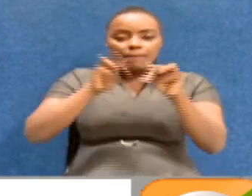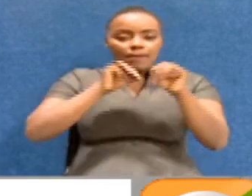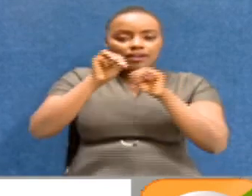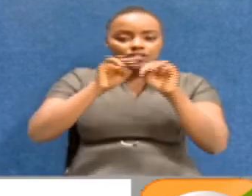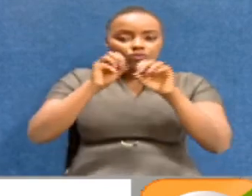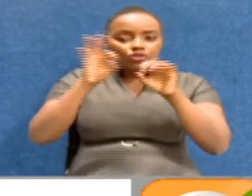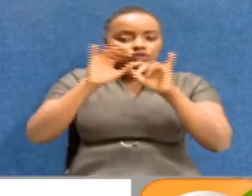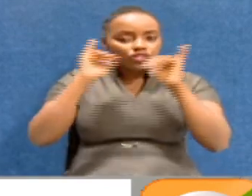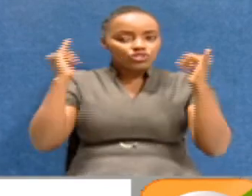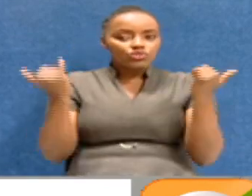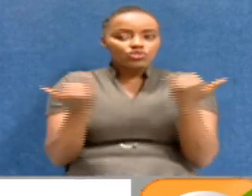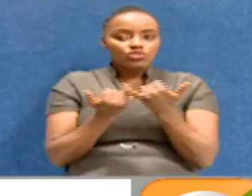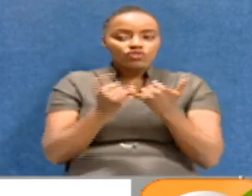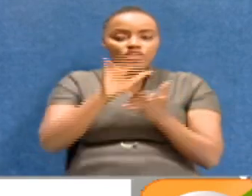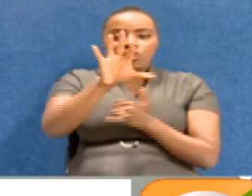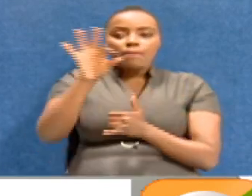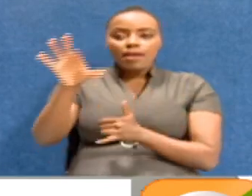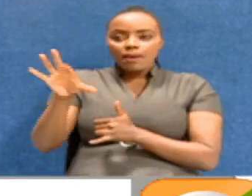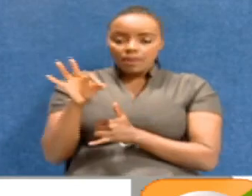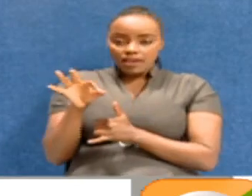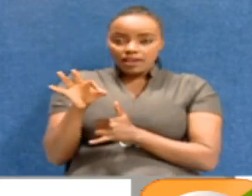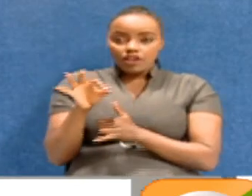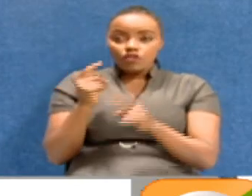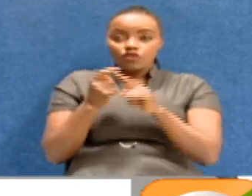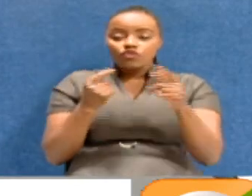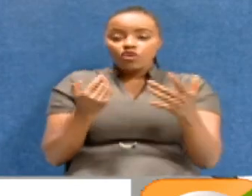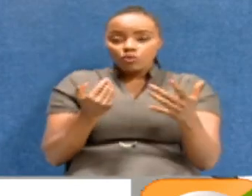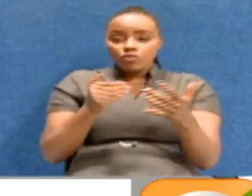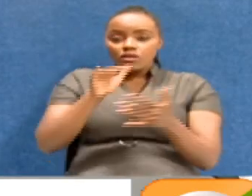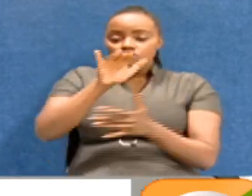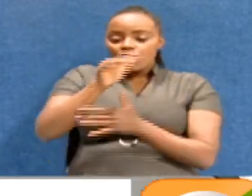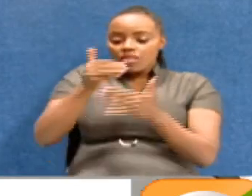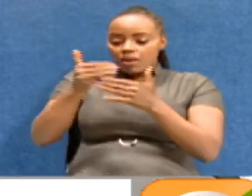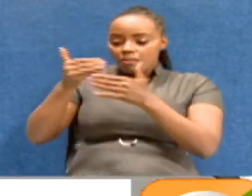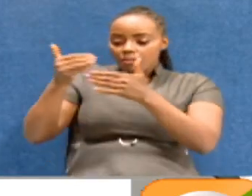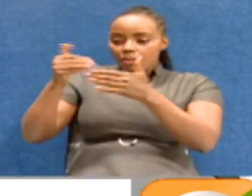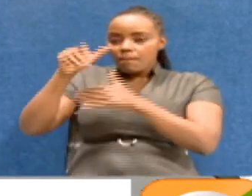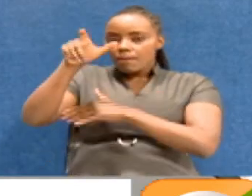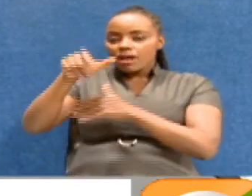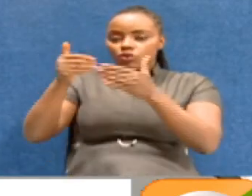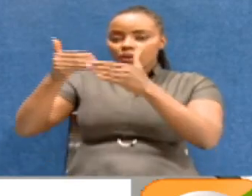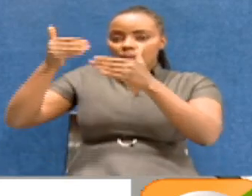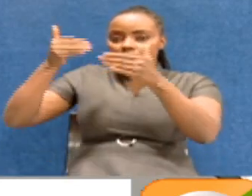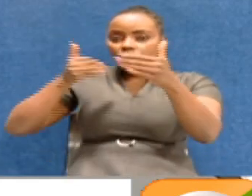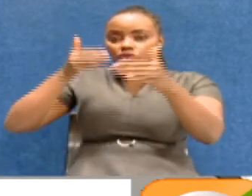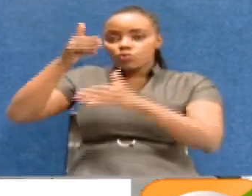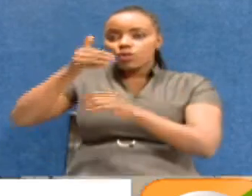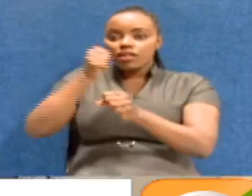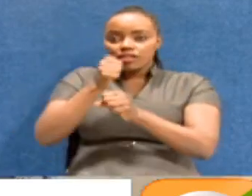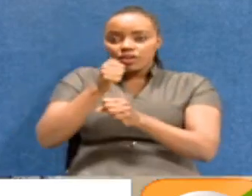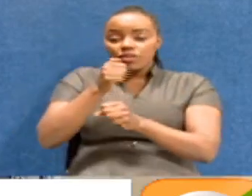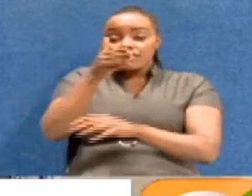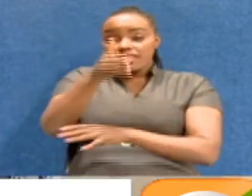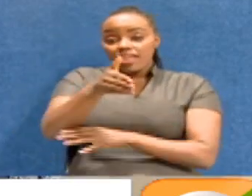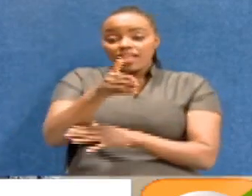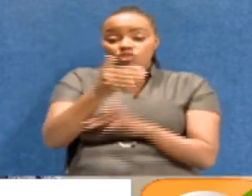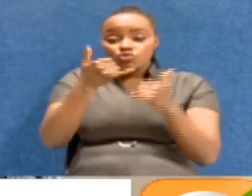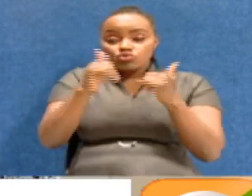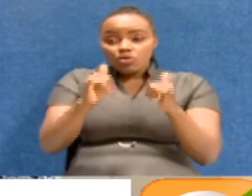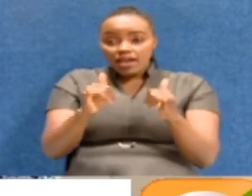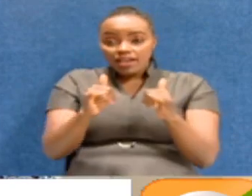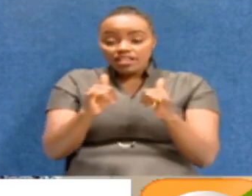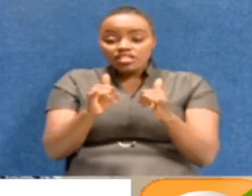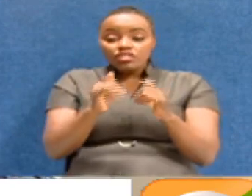of institutions. You pick from where your predecessor left, you know, actualize